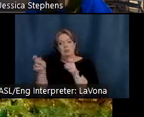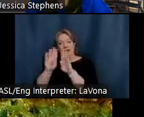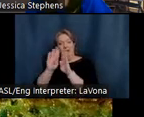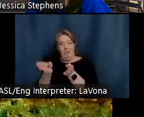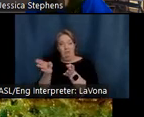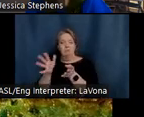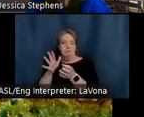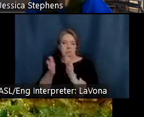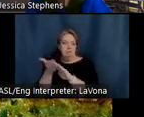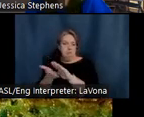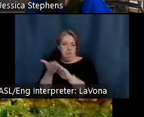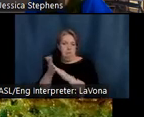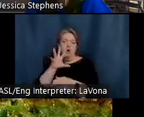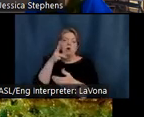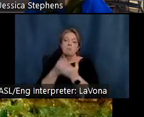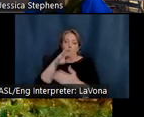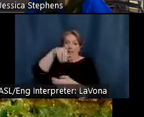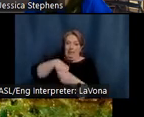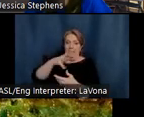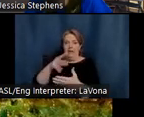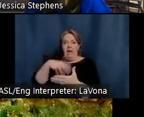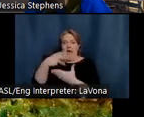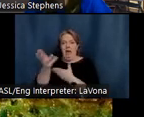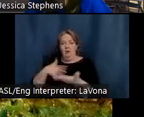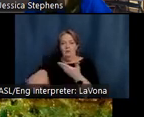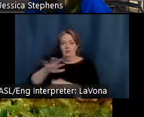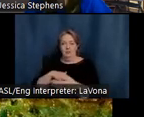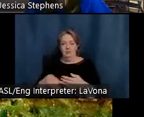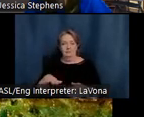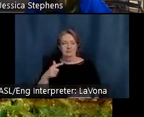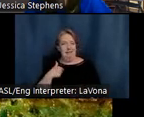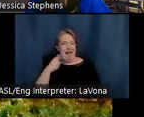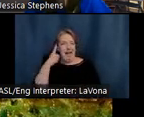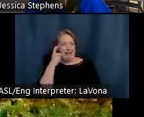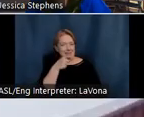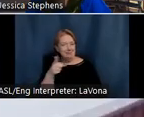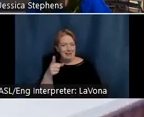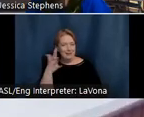indoors and outdoors, as I feel you may be catching on to by now.